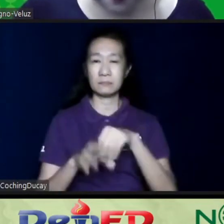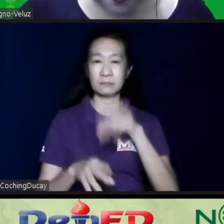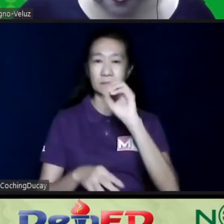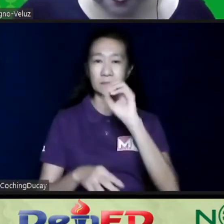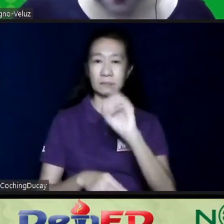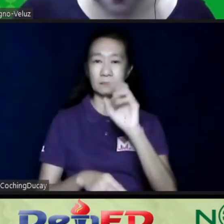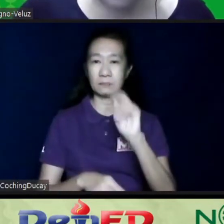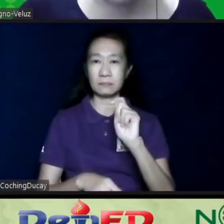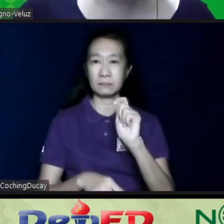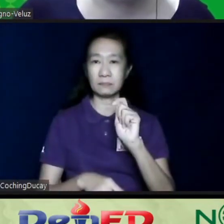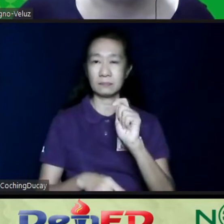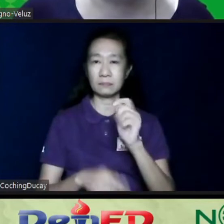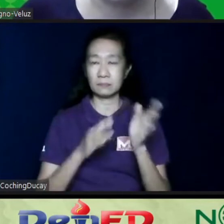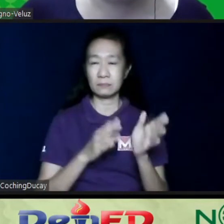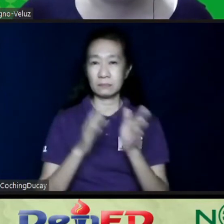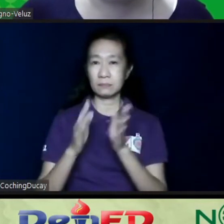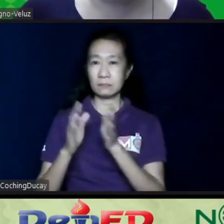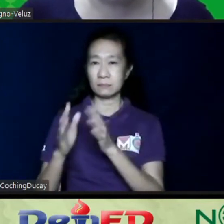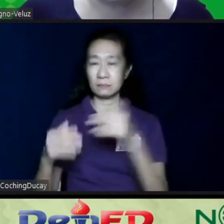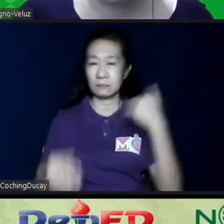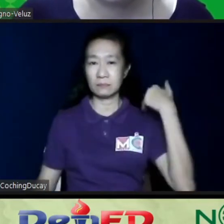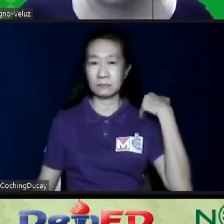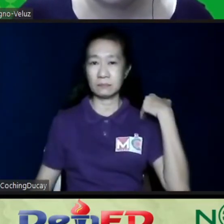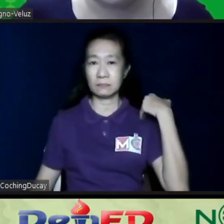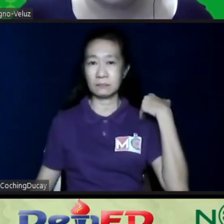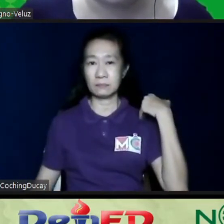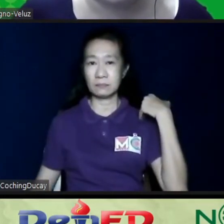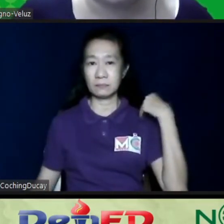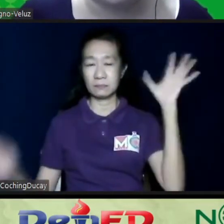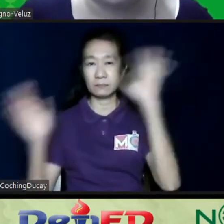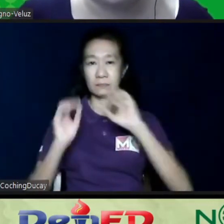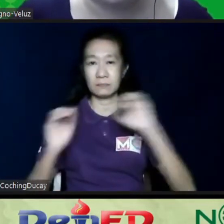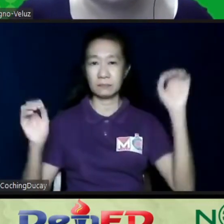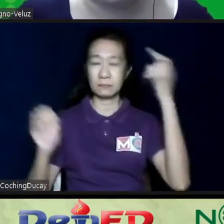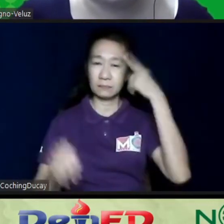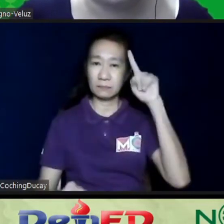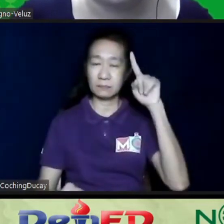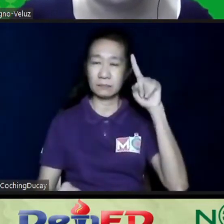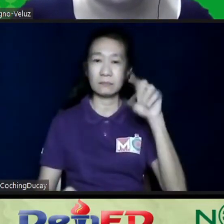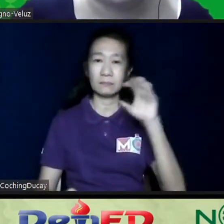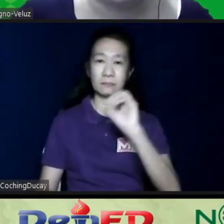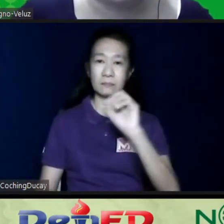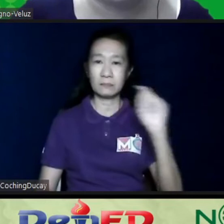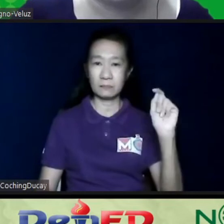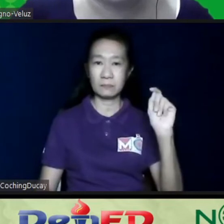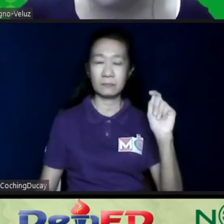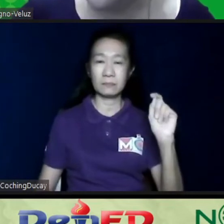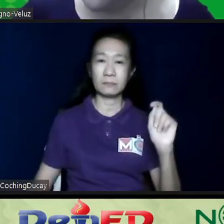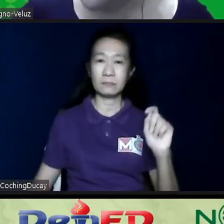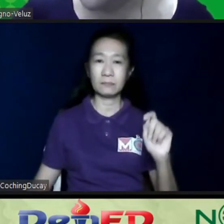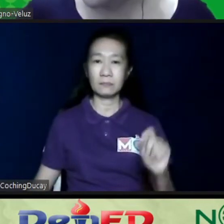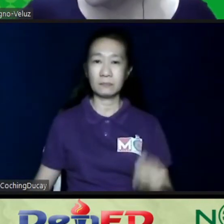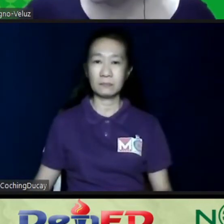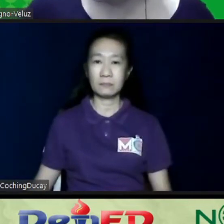plantilla yet. Walang item for an OT in their plantilla. However, there are